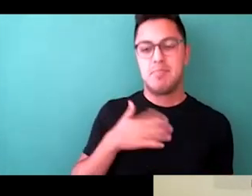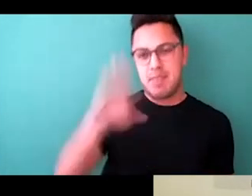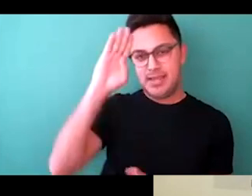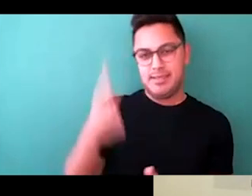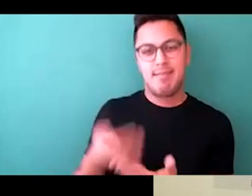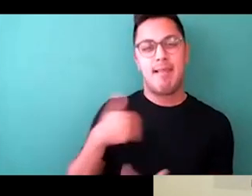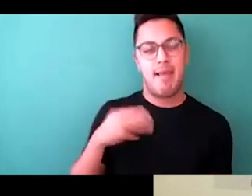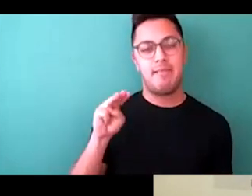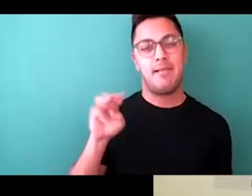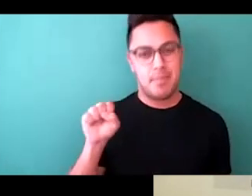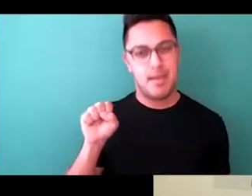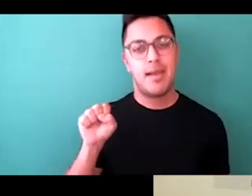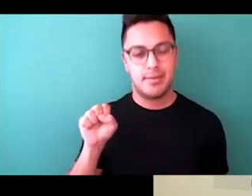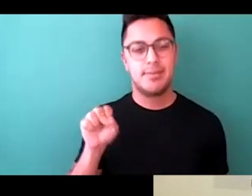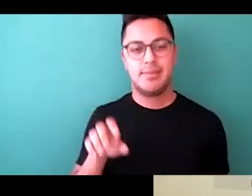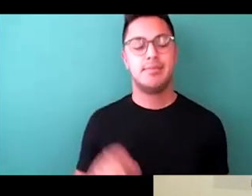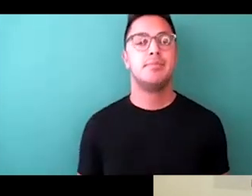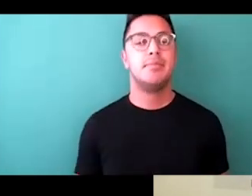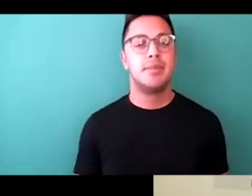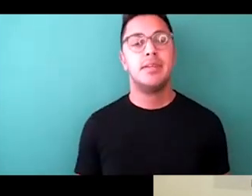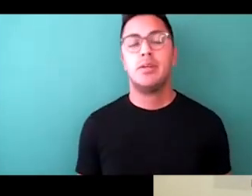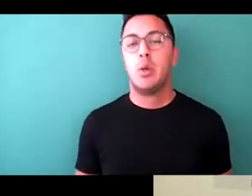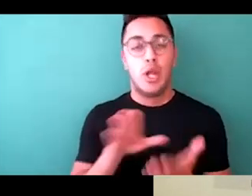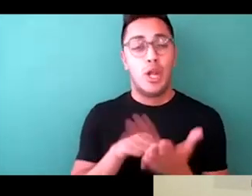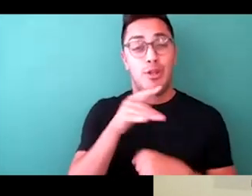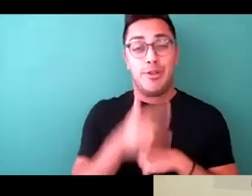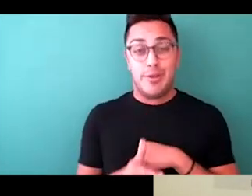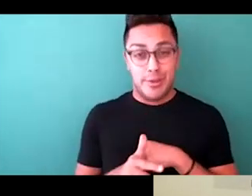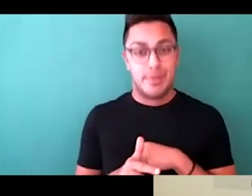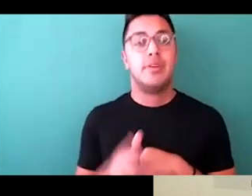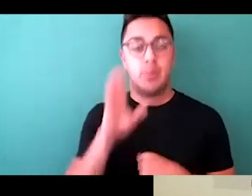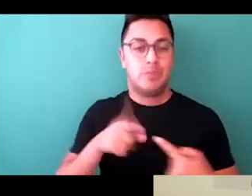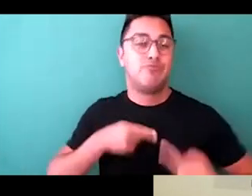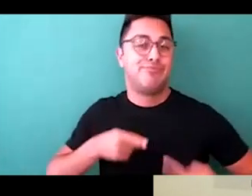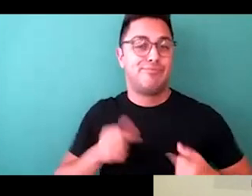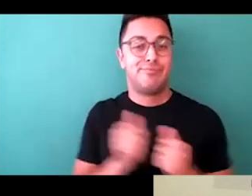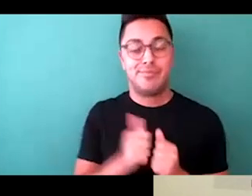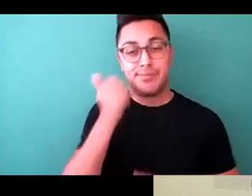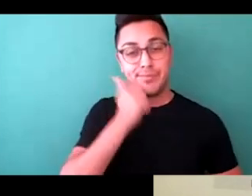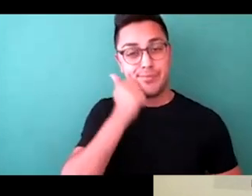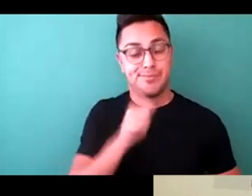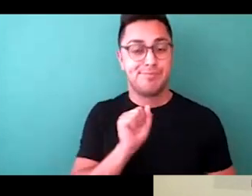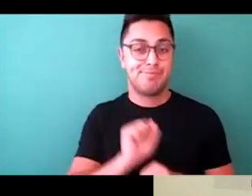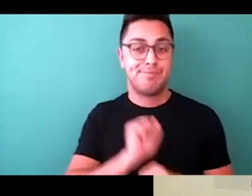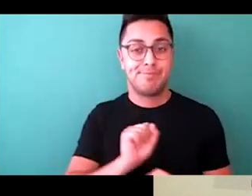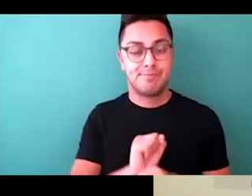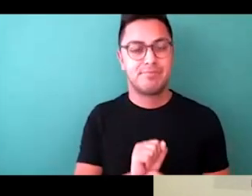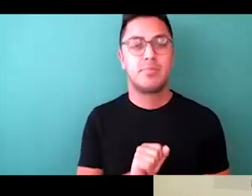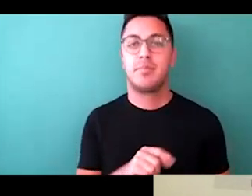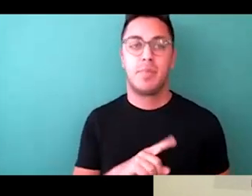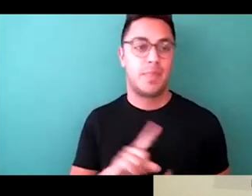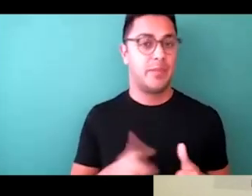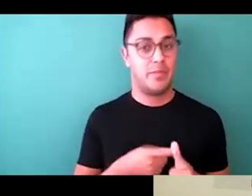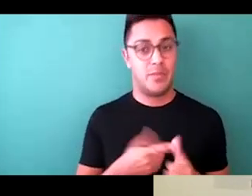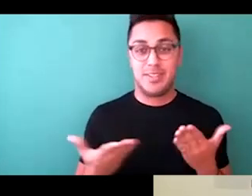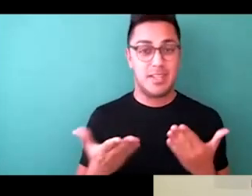and we learned very early on that he was going to struggle with everyday tasks, one of which is the very thing I love more than